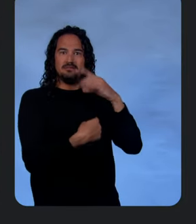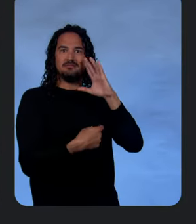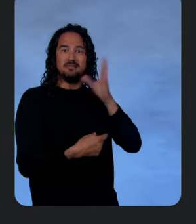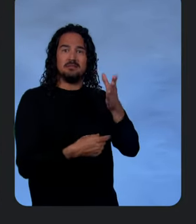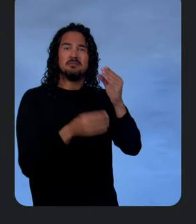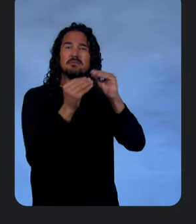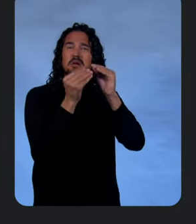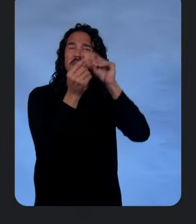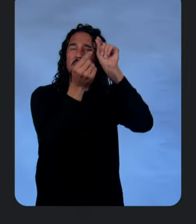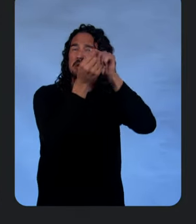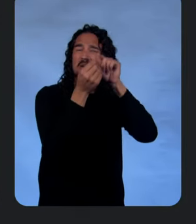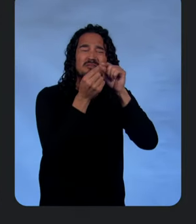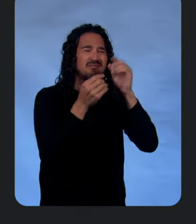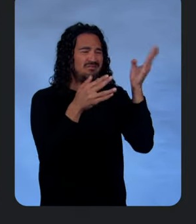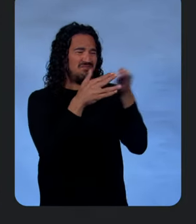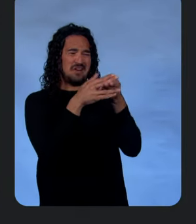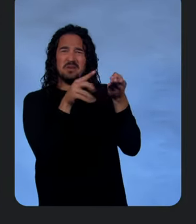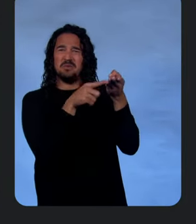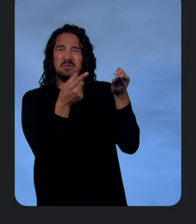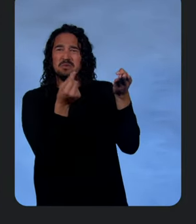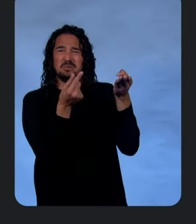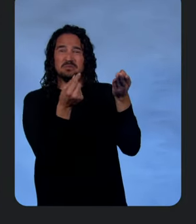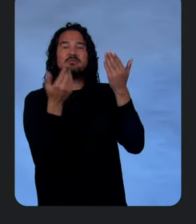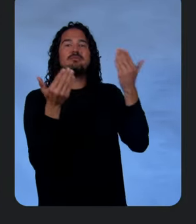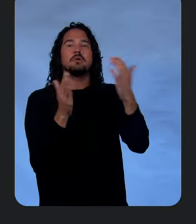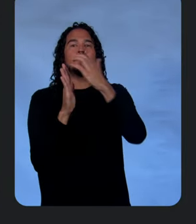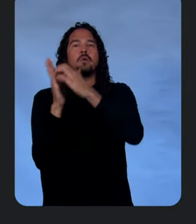can use Gemini code exist to explain the file.